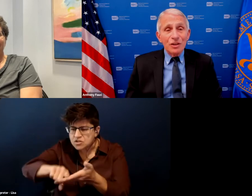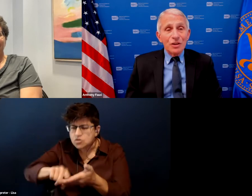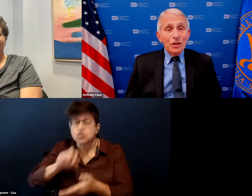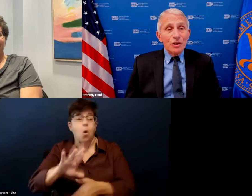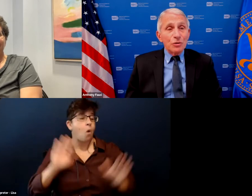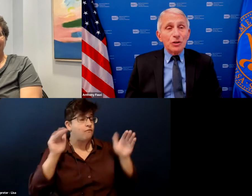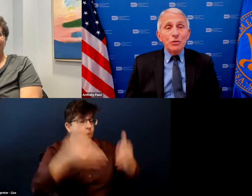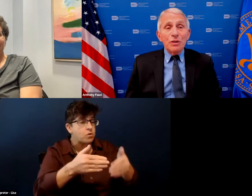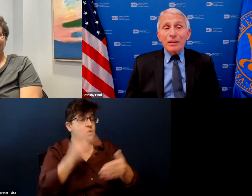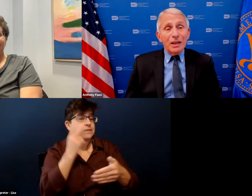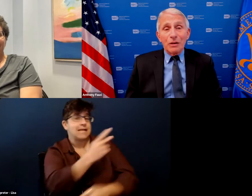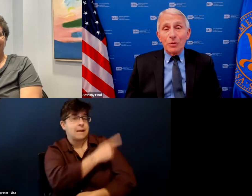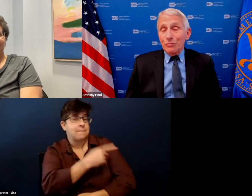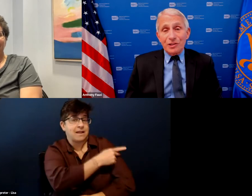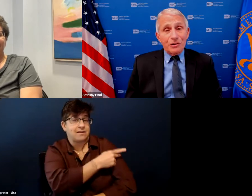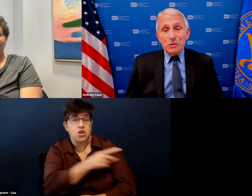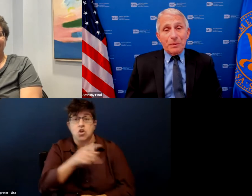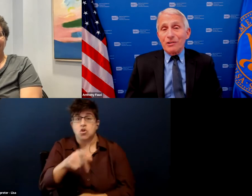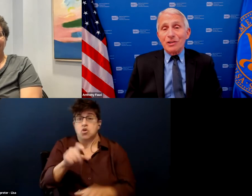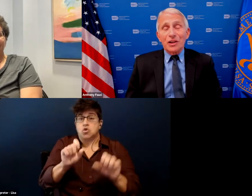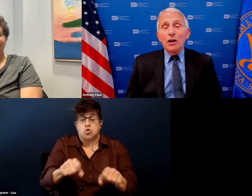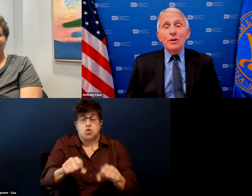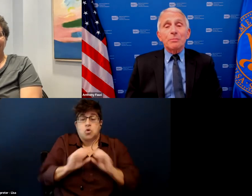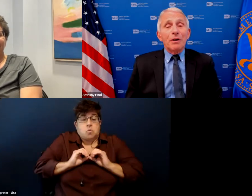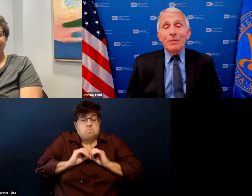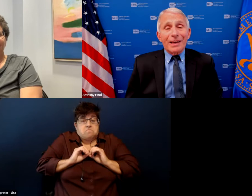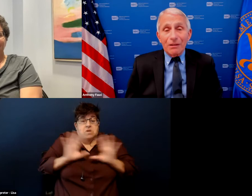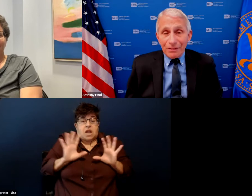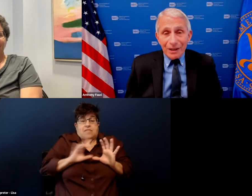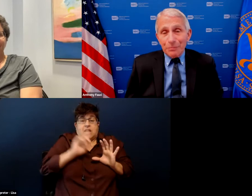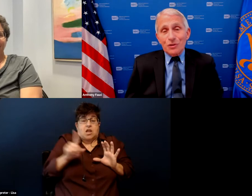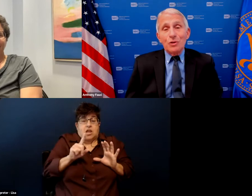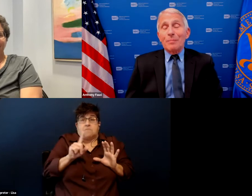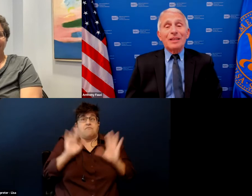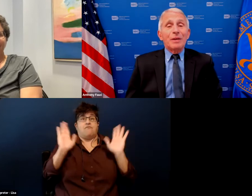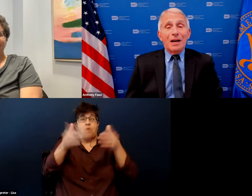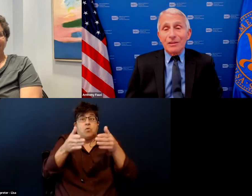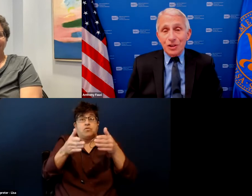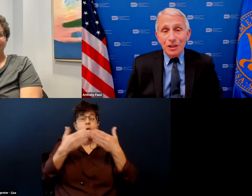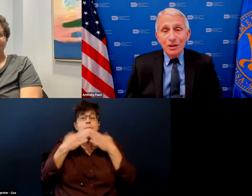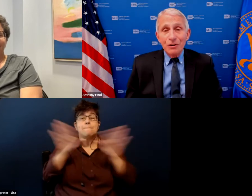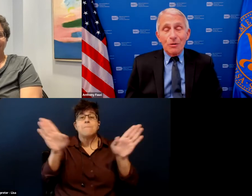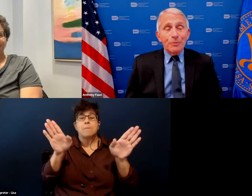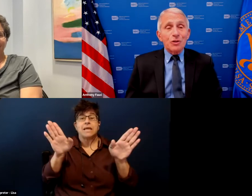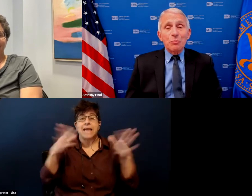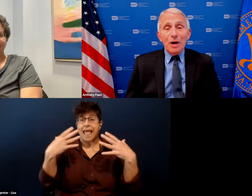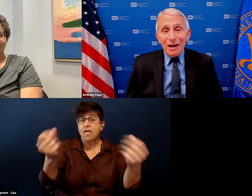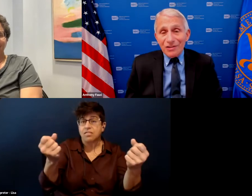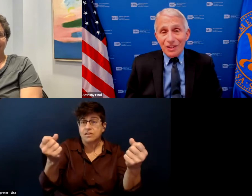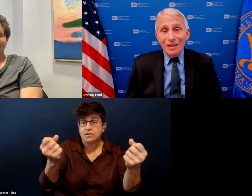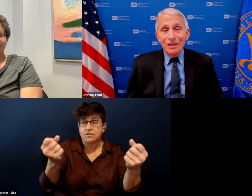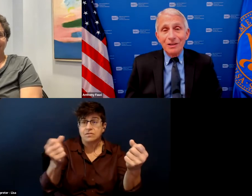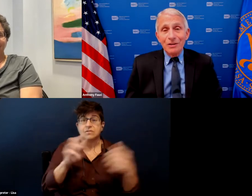you can do nothing with research or patients and go into public health and pursue epidemiology or pursue